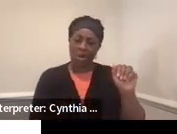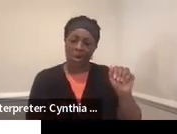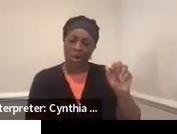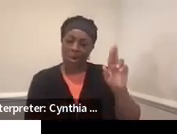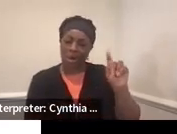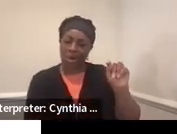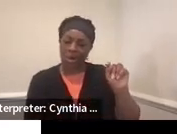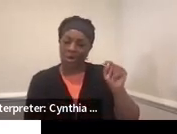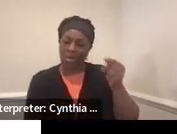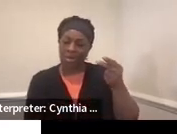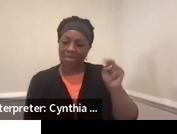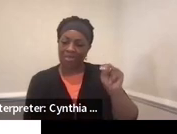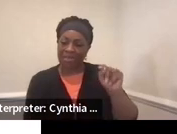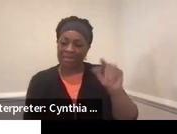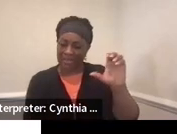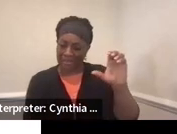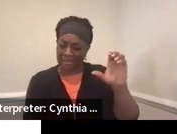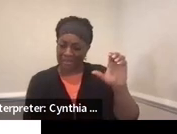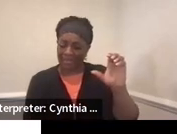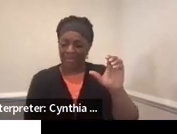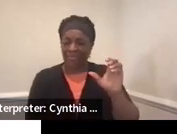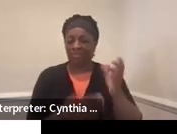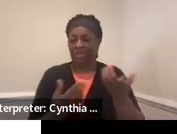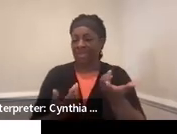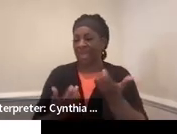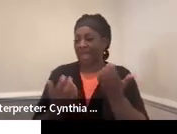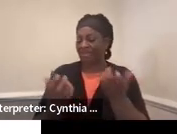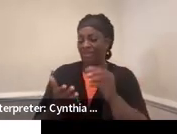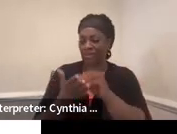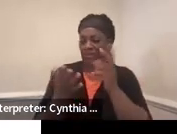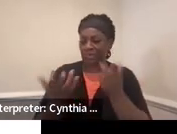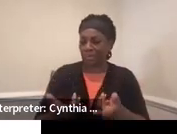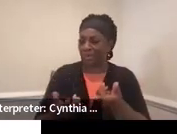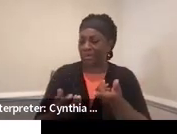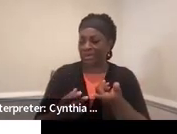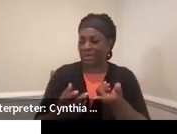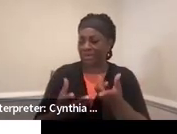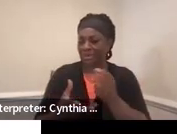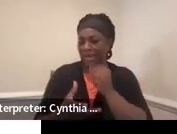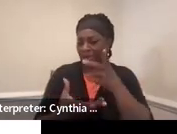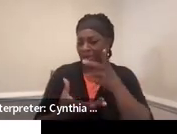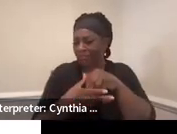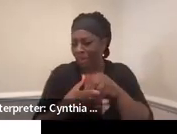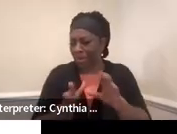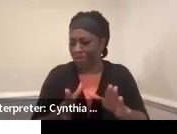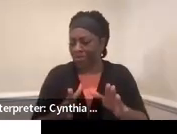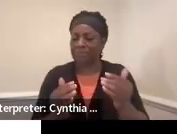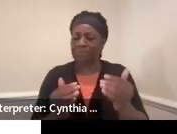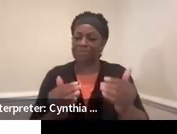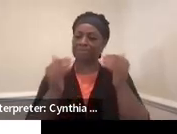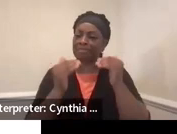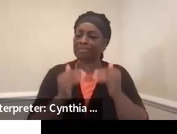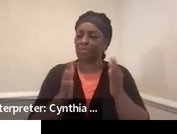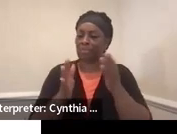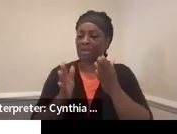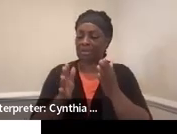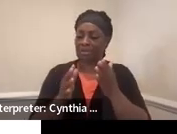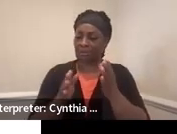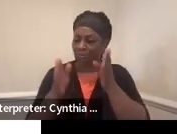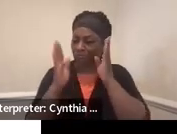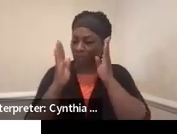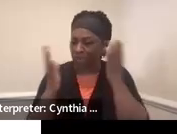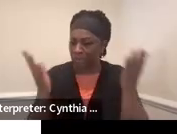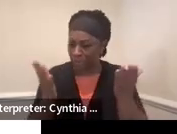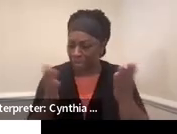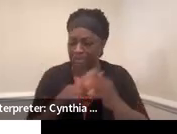versus just having the student sit and complete that. The next thing that I also want us to focus on